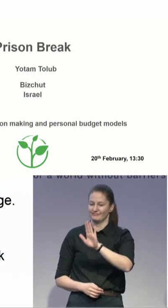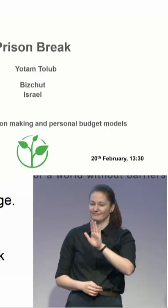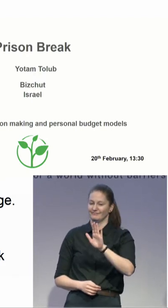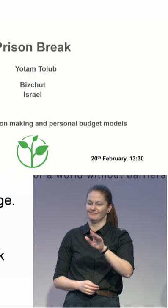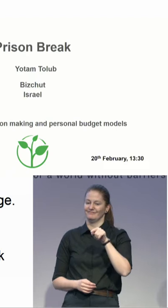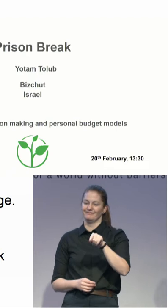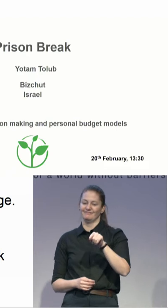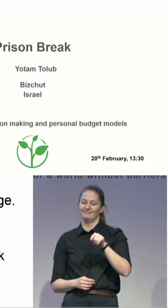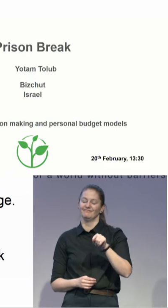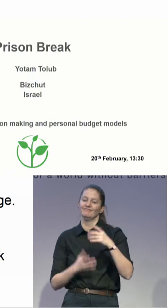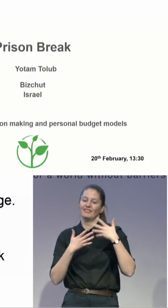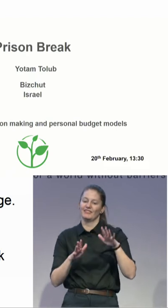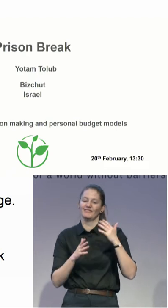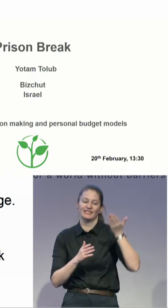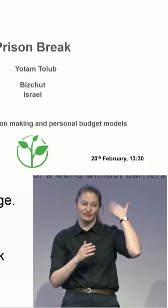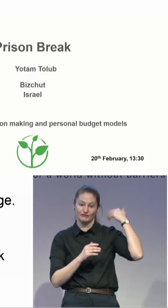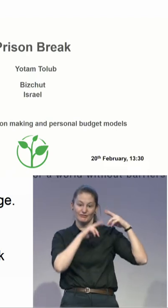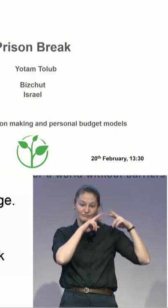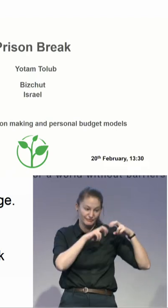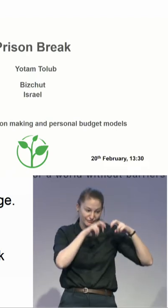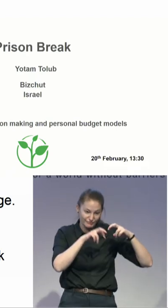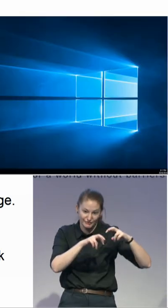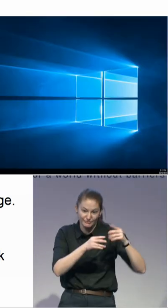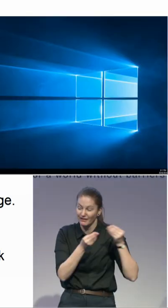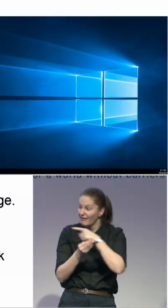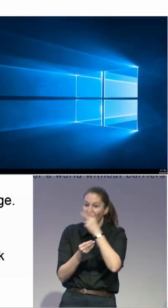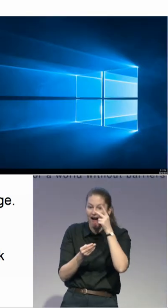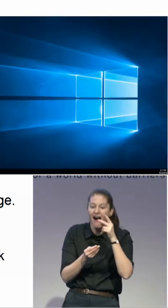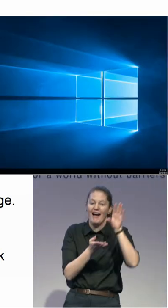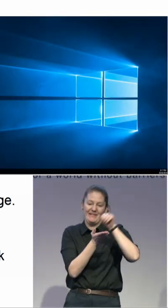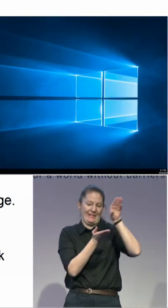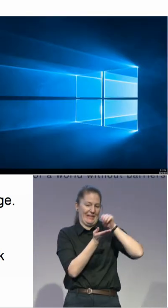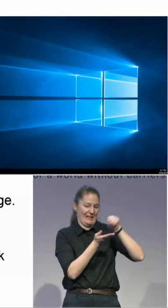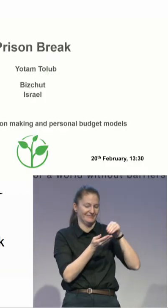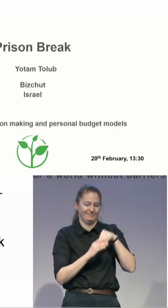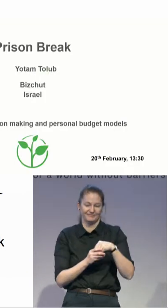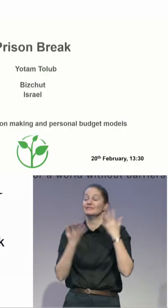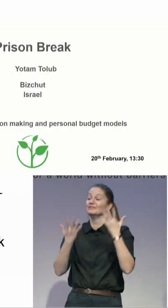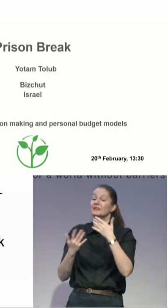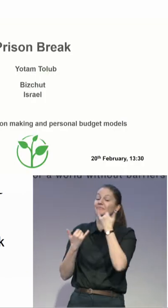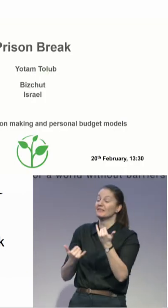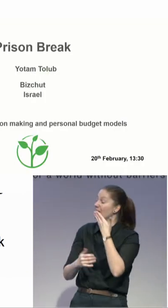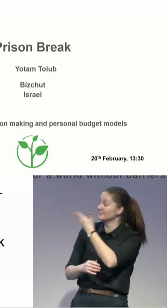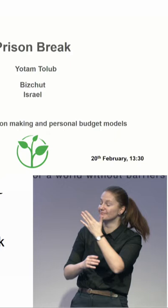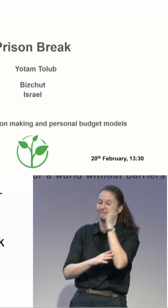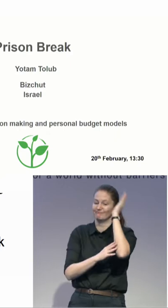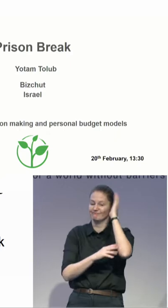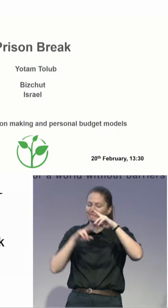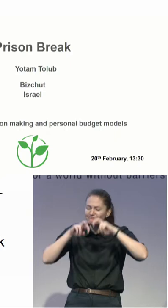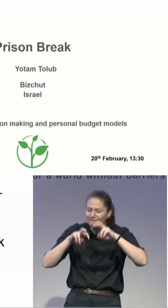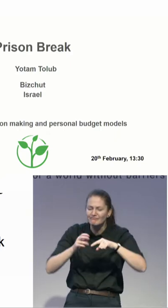of your studies. Thank you very much. So, I want to continue on that tone and say that